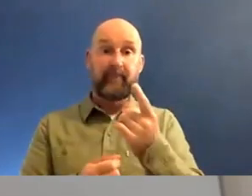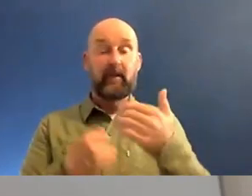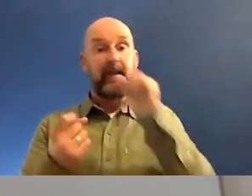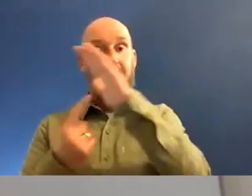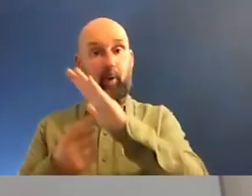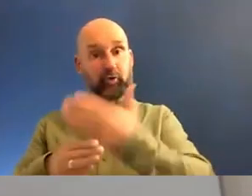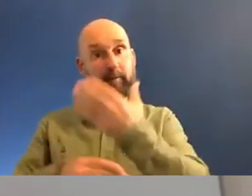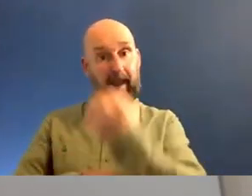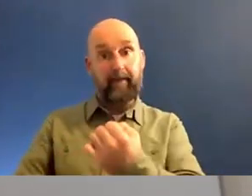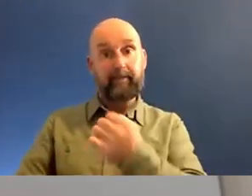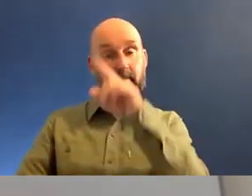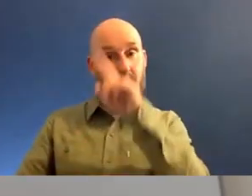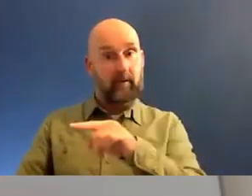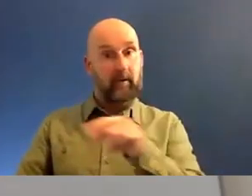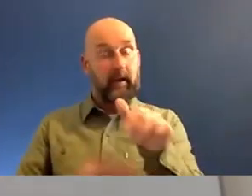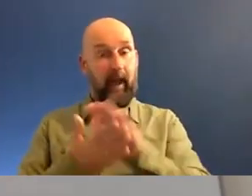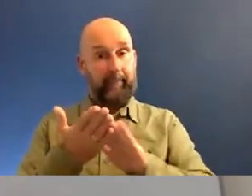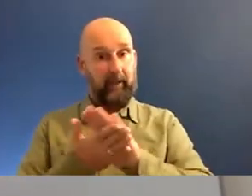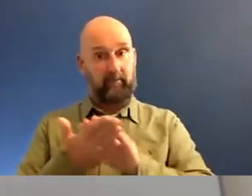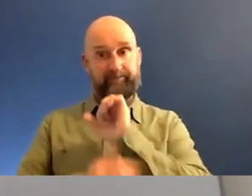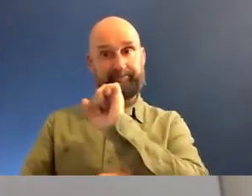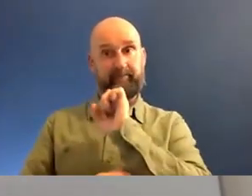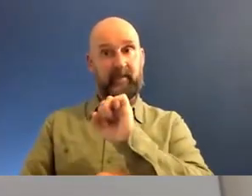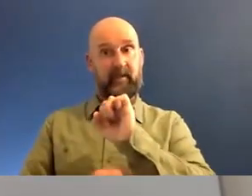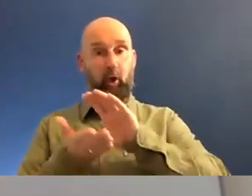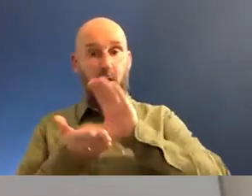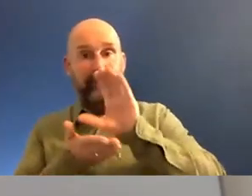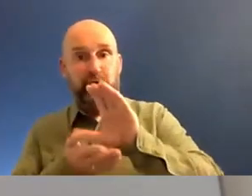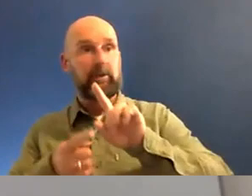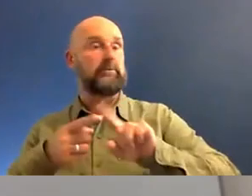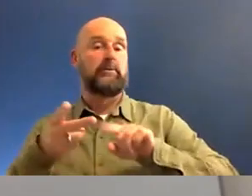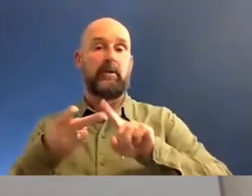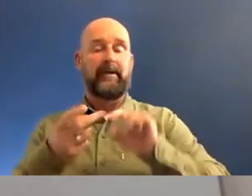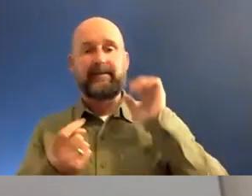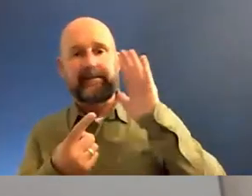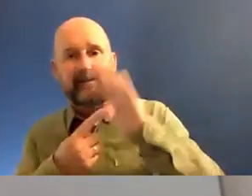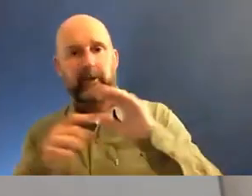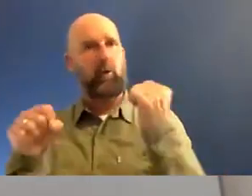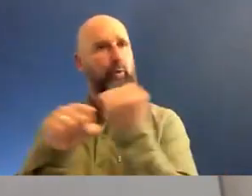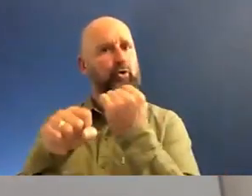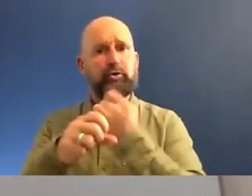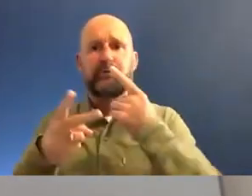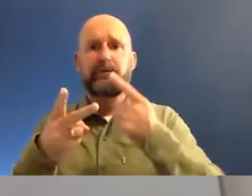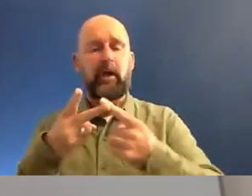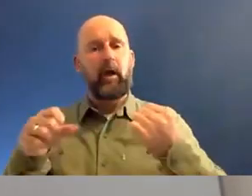positions in this country now. And I mean by that in commissioners, senior producers, in production companies heading up